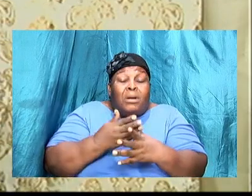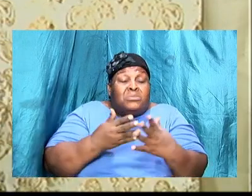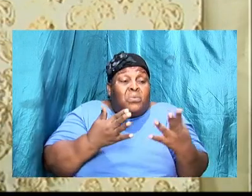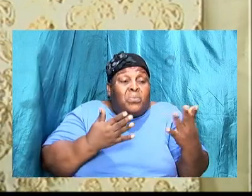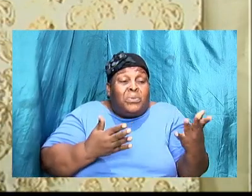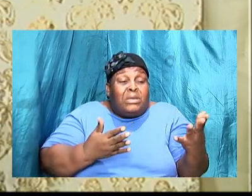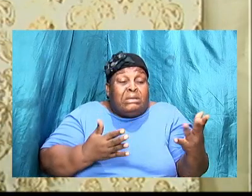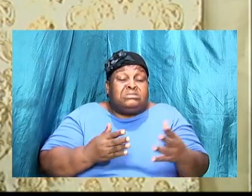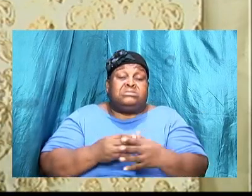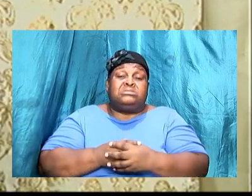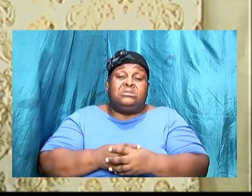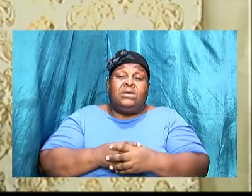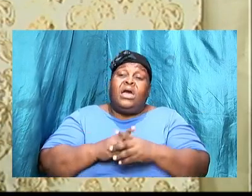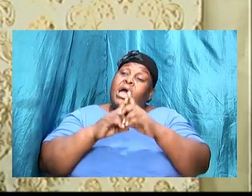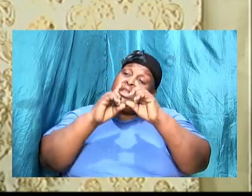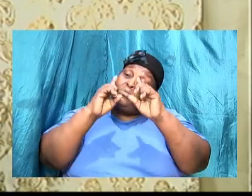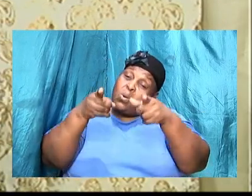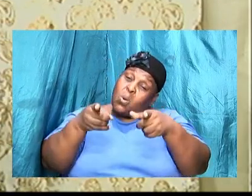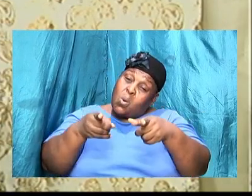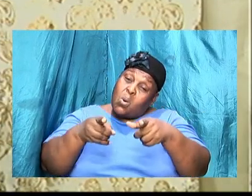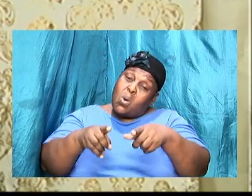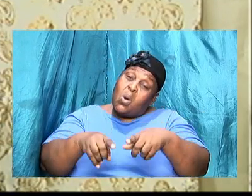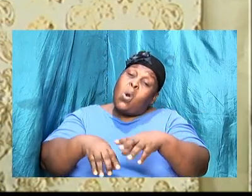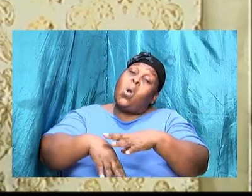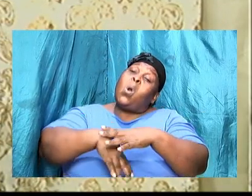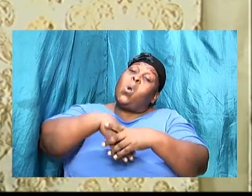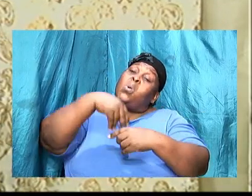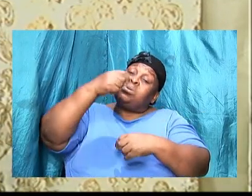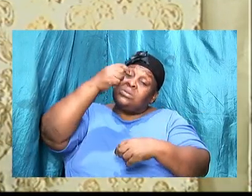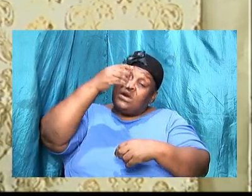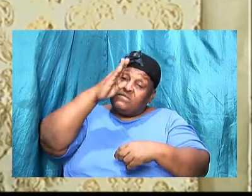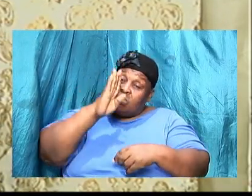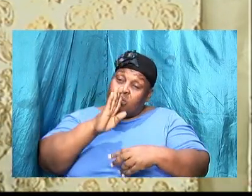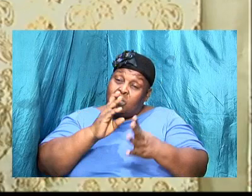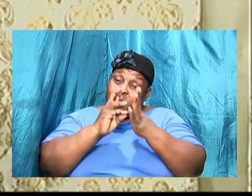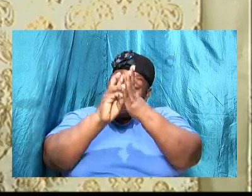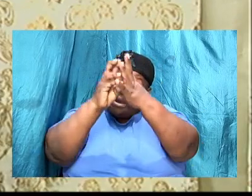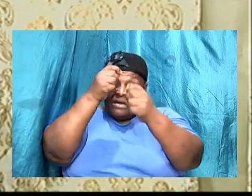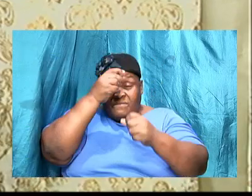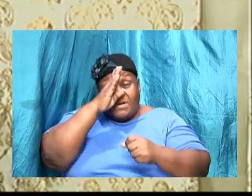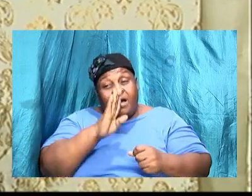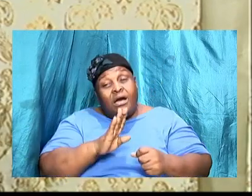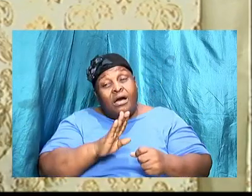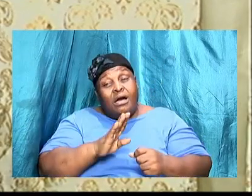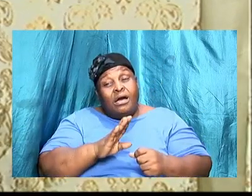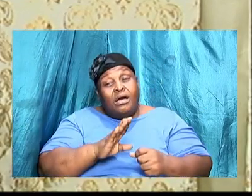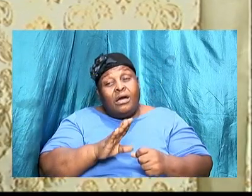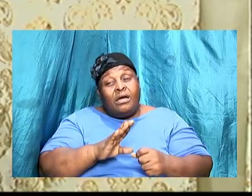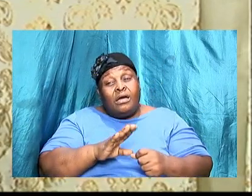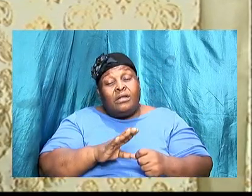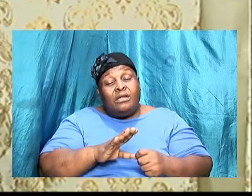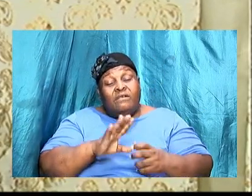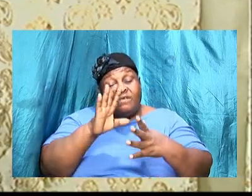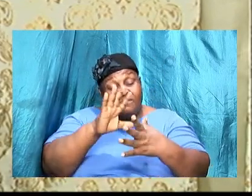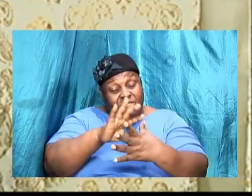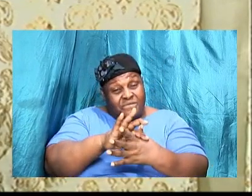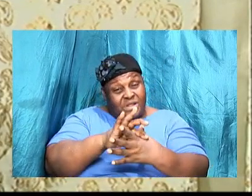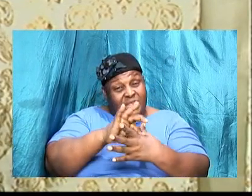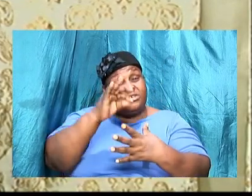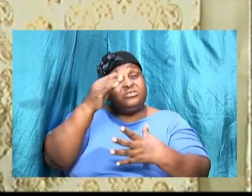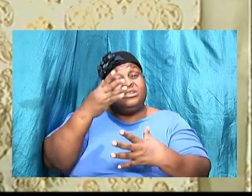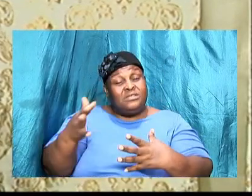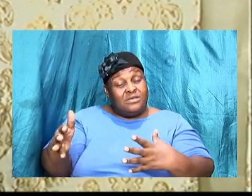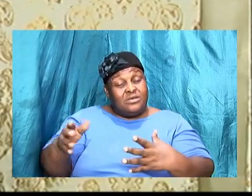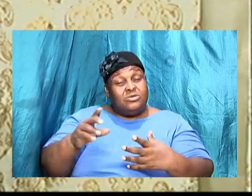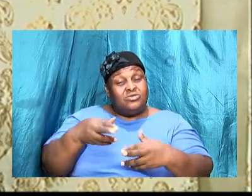And they went by their own way after the flesh, after the will of the flesh to produce